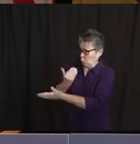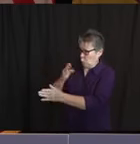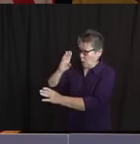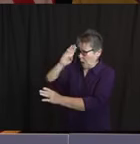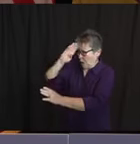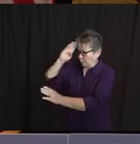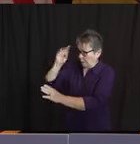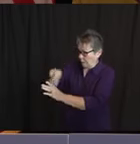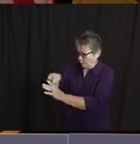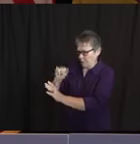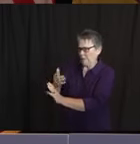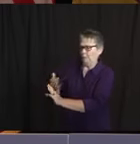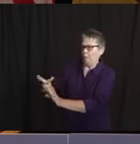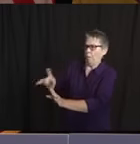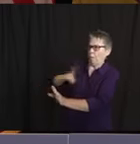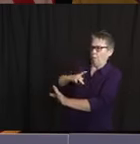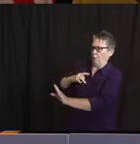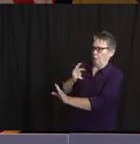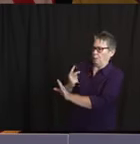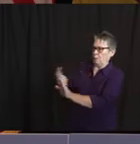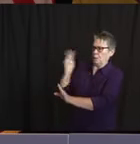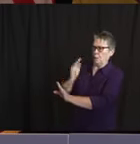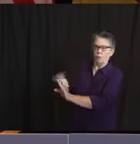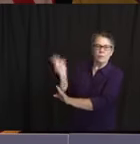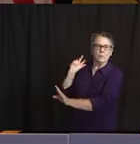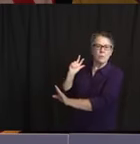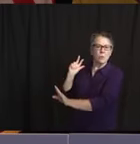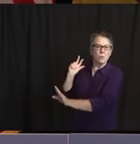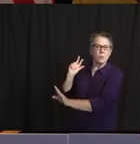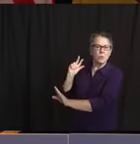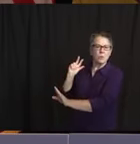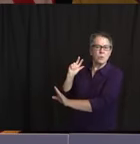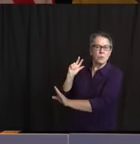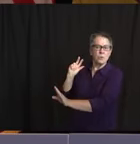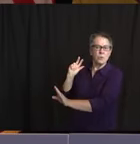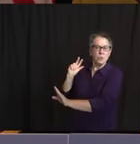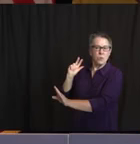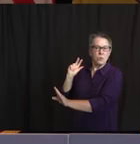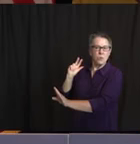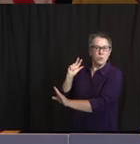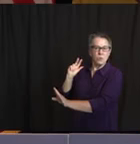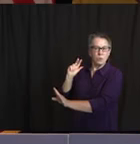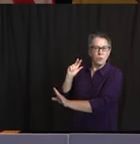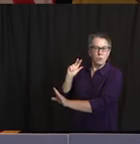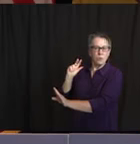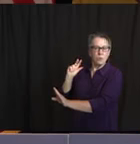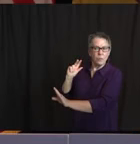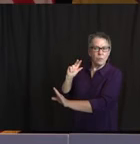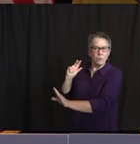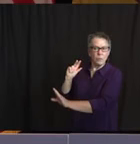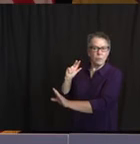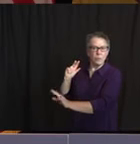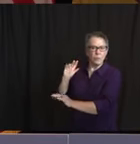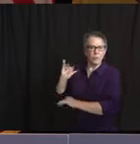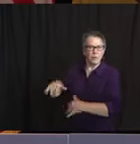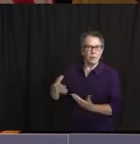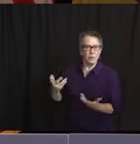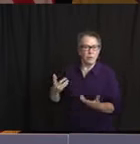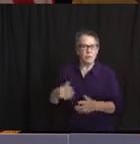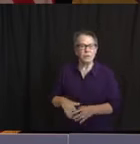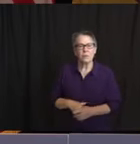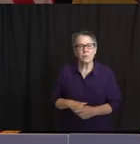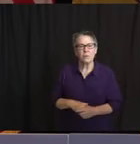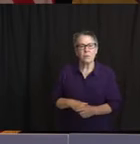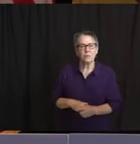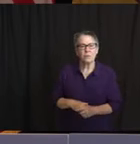So that number's really an important number. And we know, and we've said from the very beginning, some people will